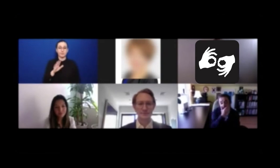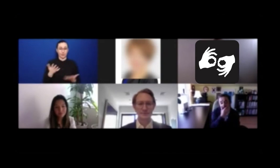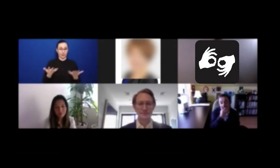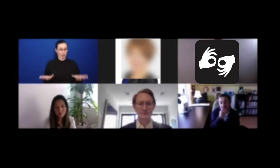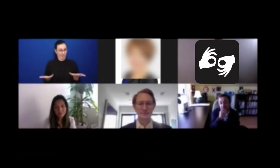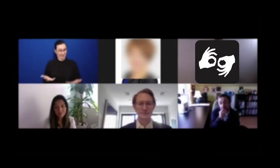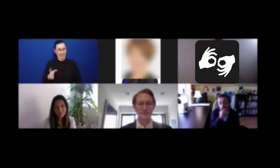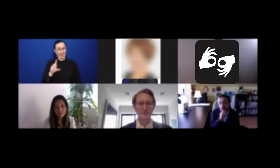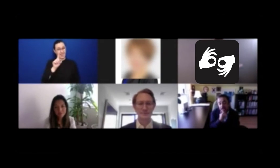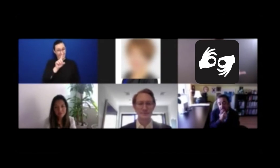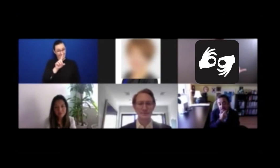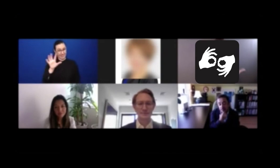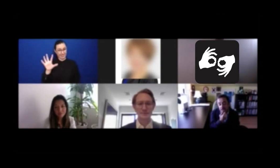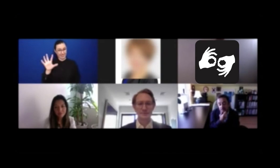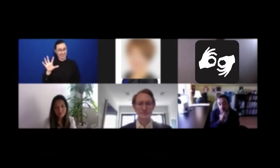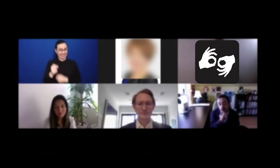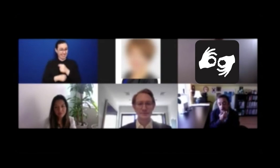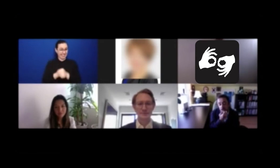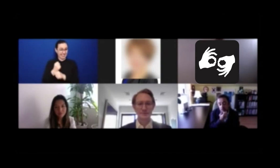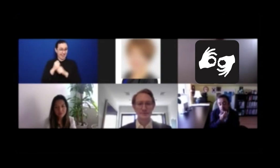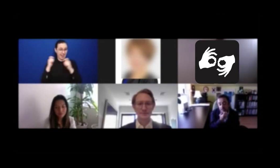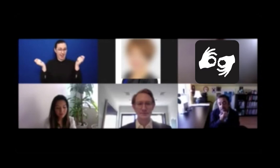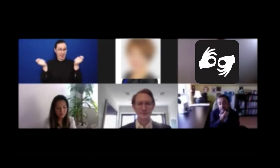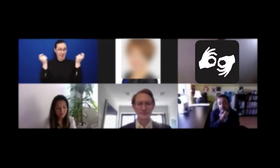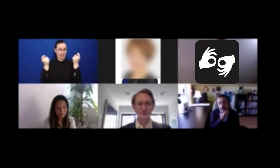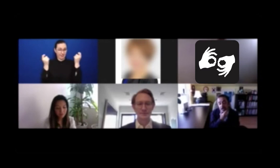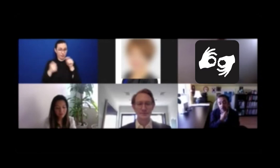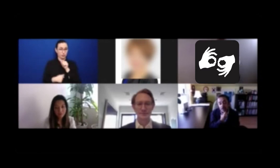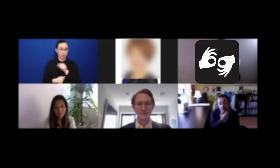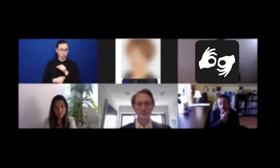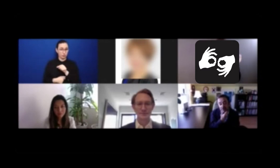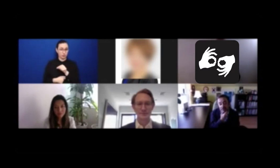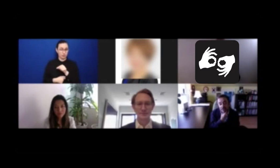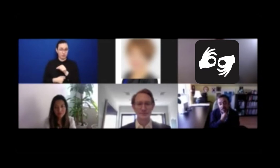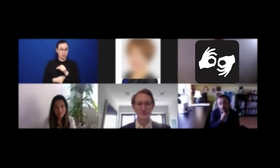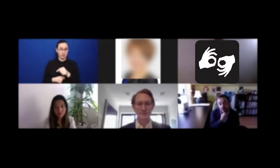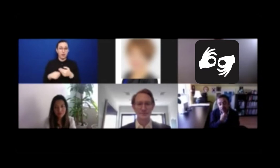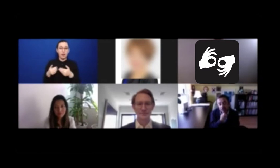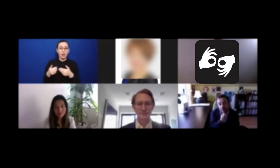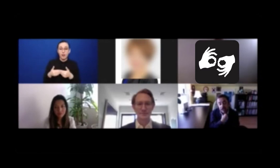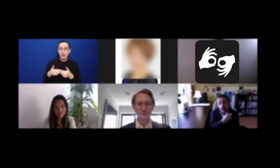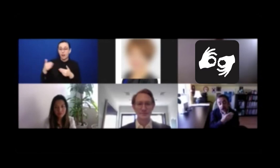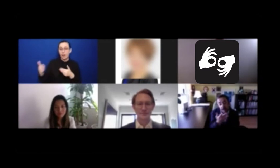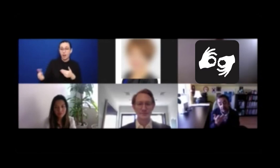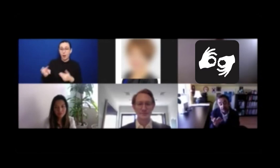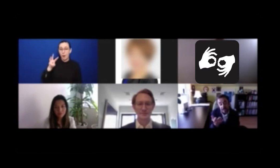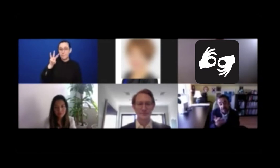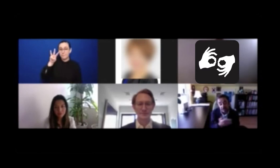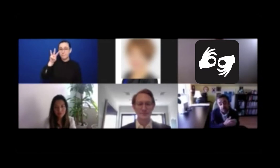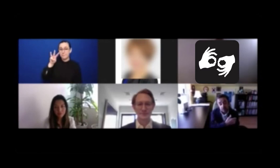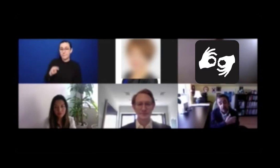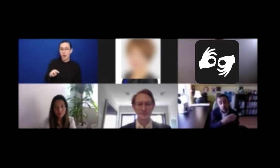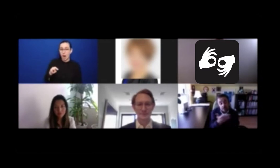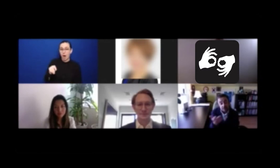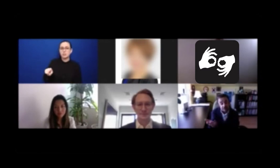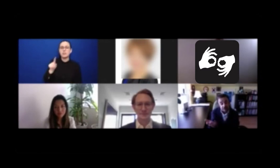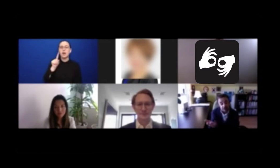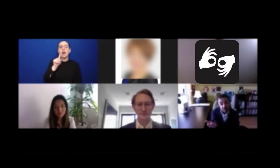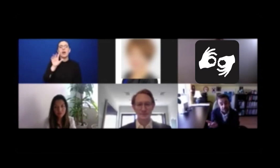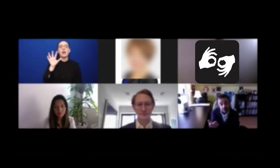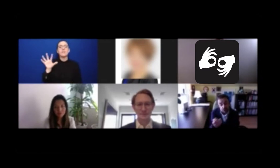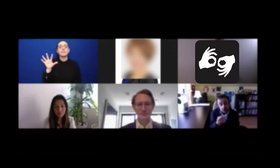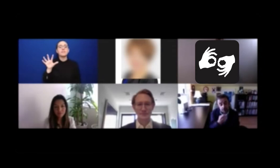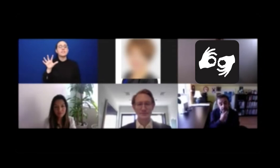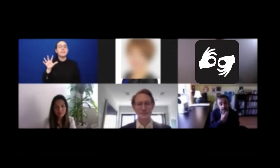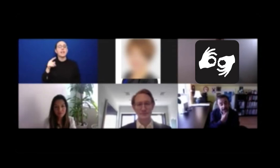of the convention, in mid-March will be the 15th anniversary of the date that we opened it for